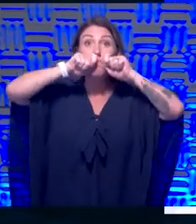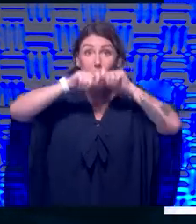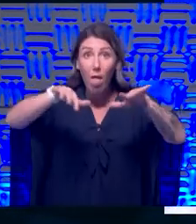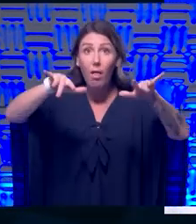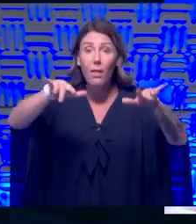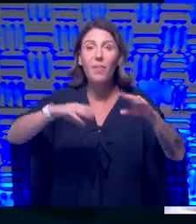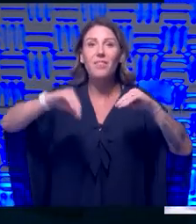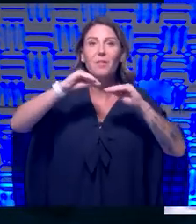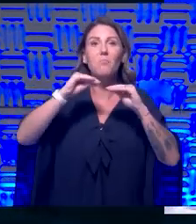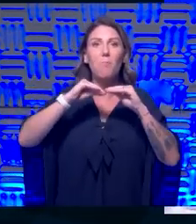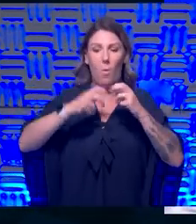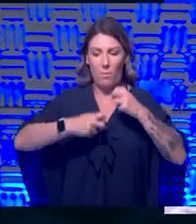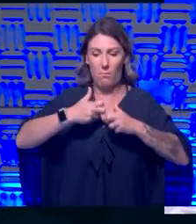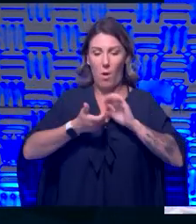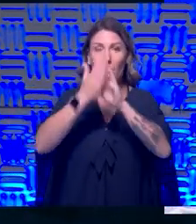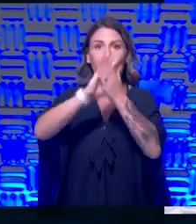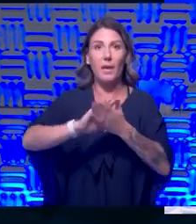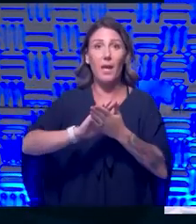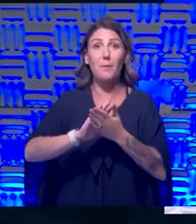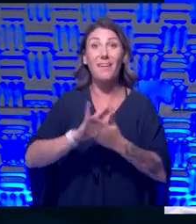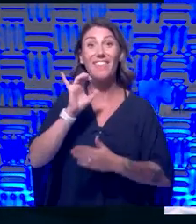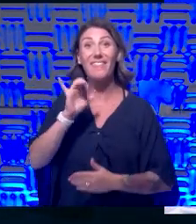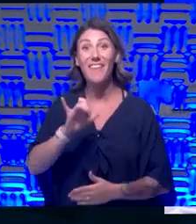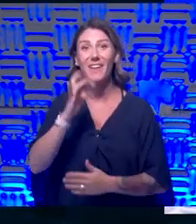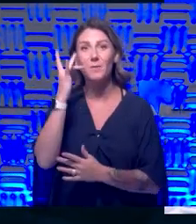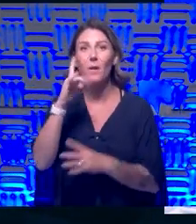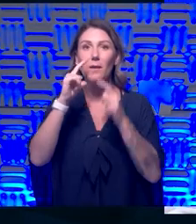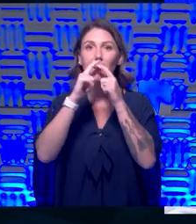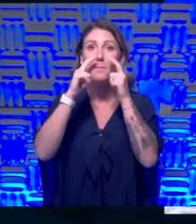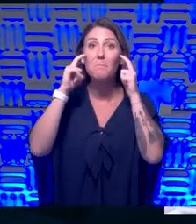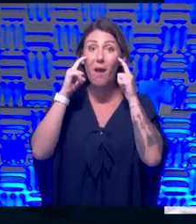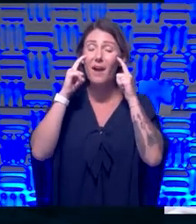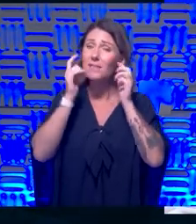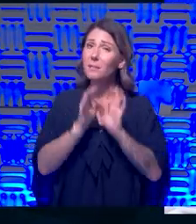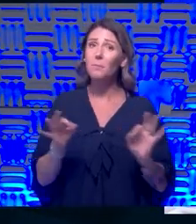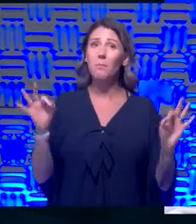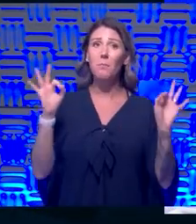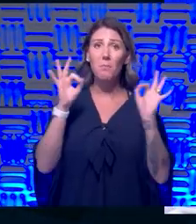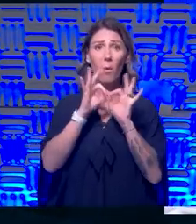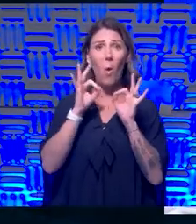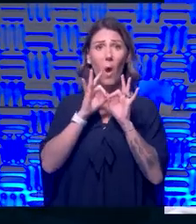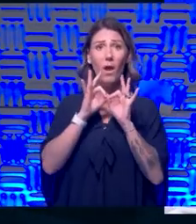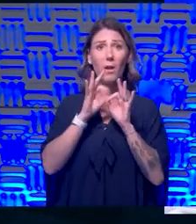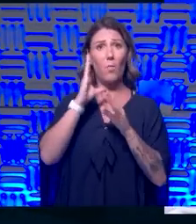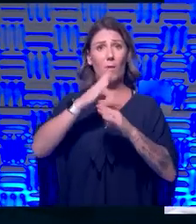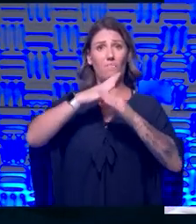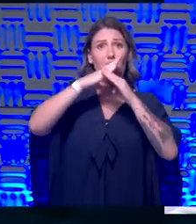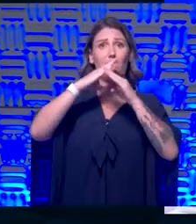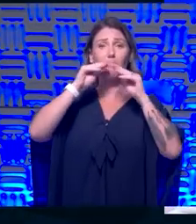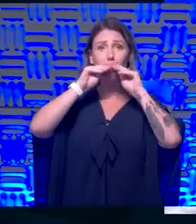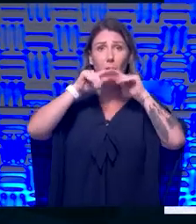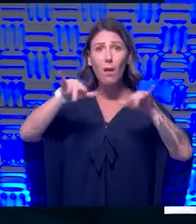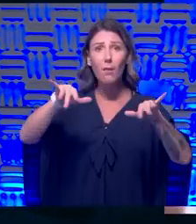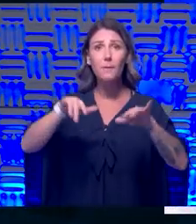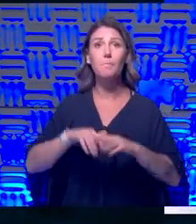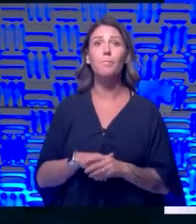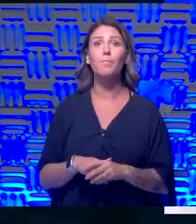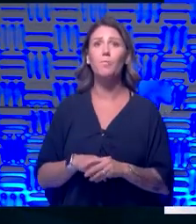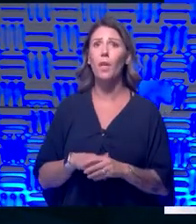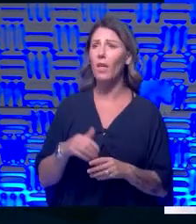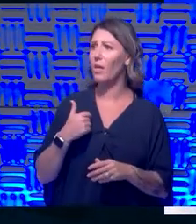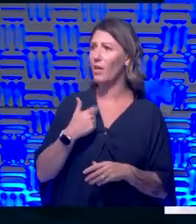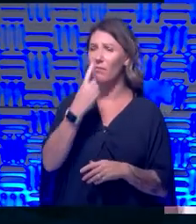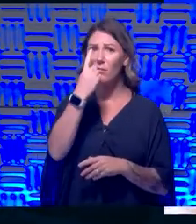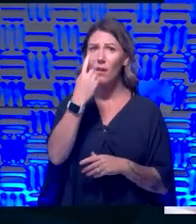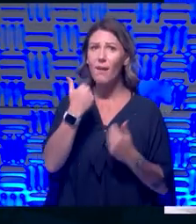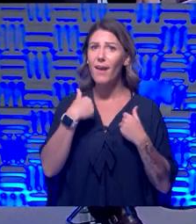more the problem is. hence, the masks have taken on a lot of importance in any sort of social setting and in travel. Okay. I think we have some